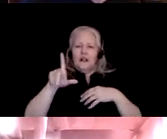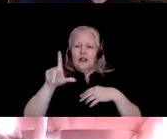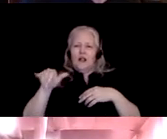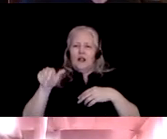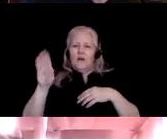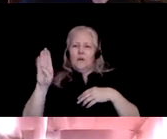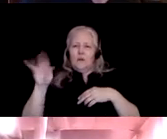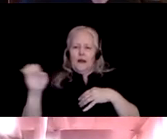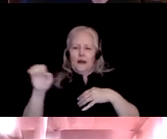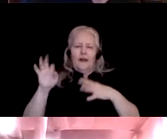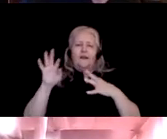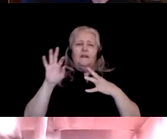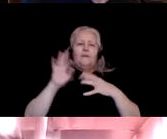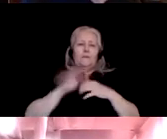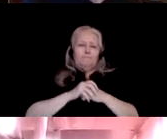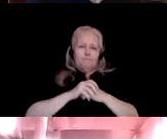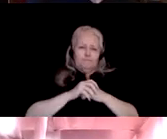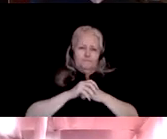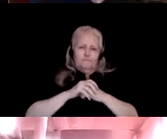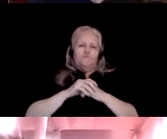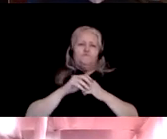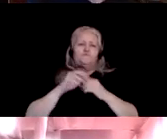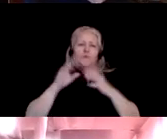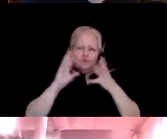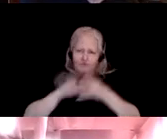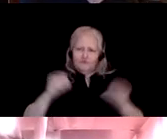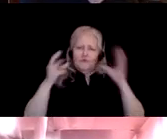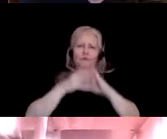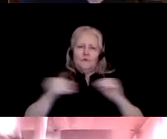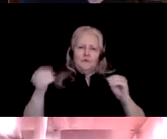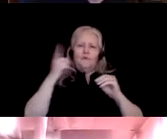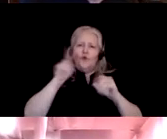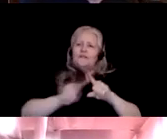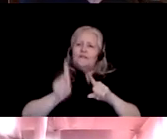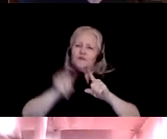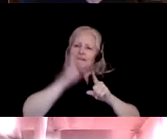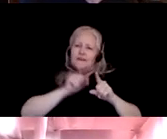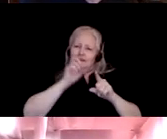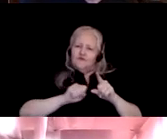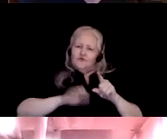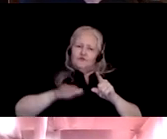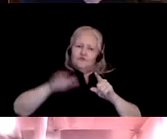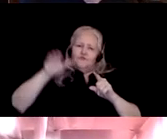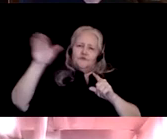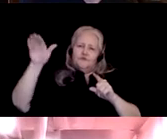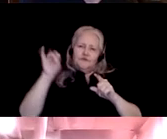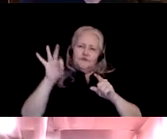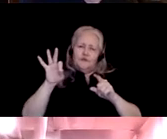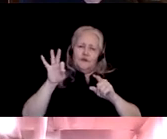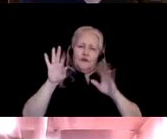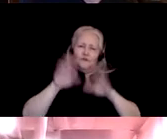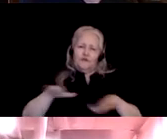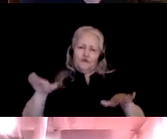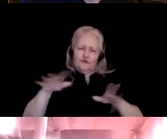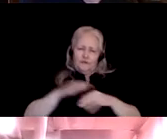collected and wrote children's stories for the age group of 3 to 13 years. I